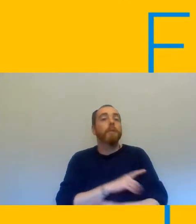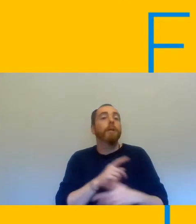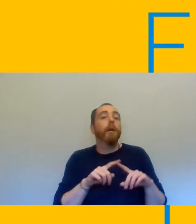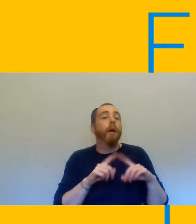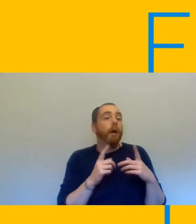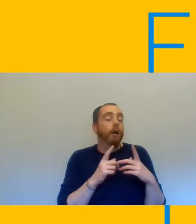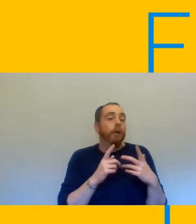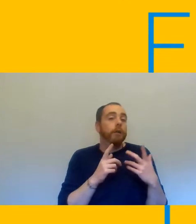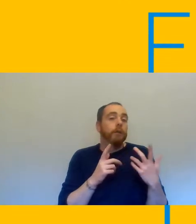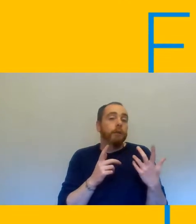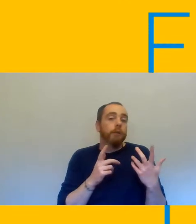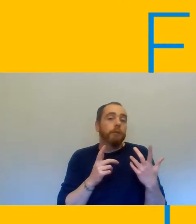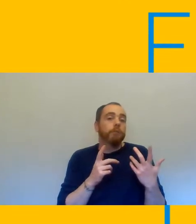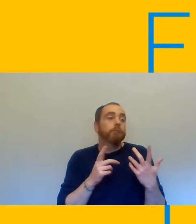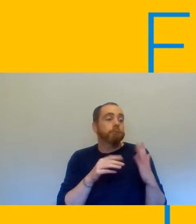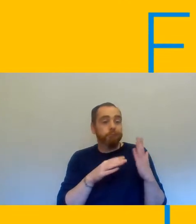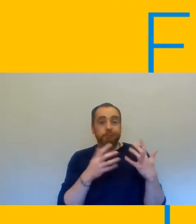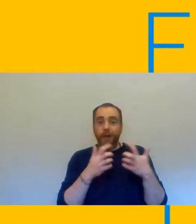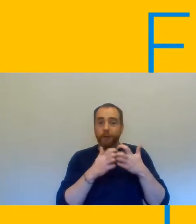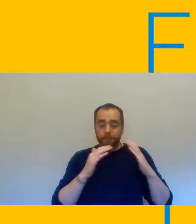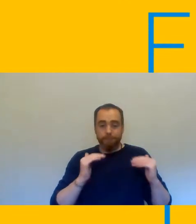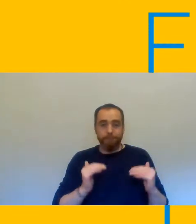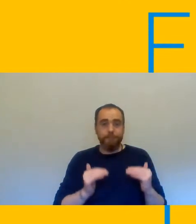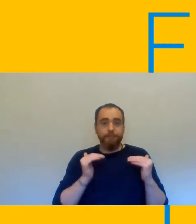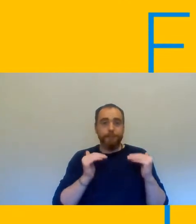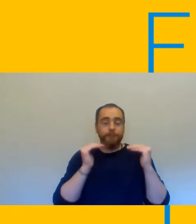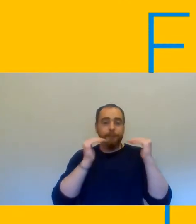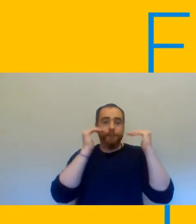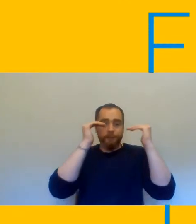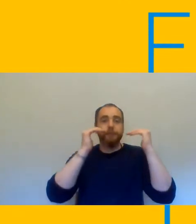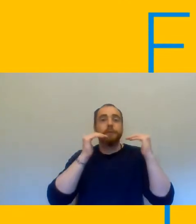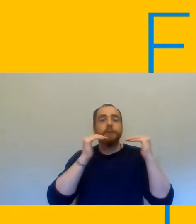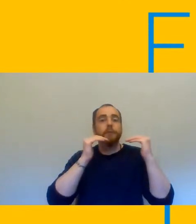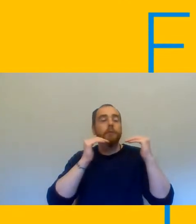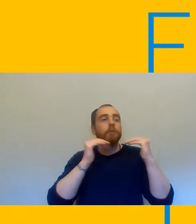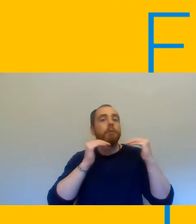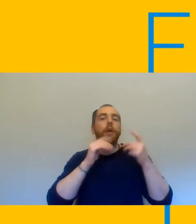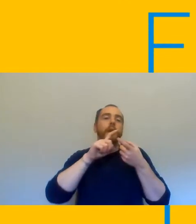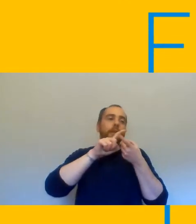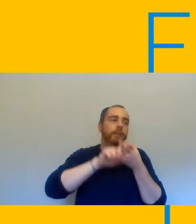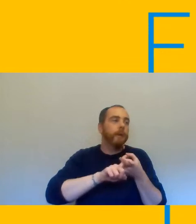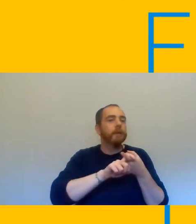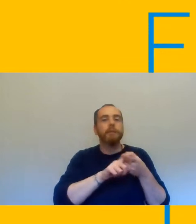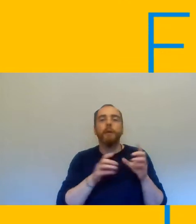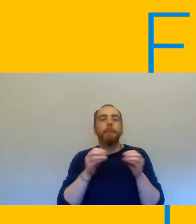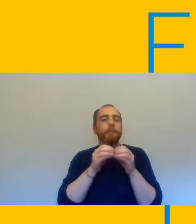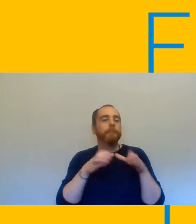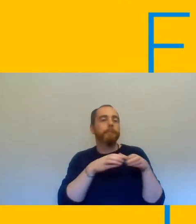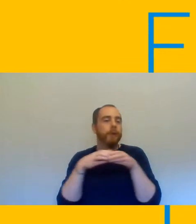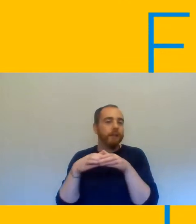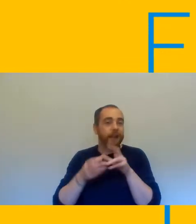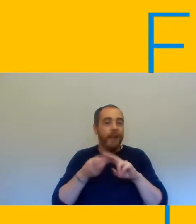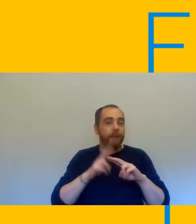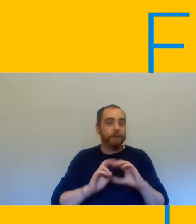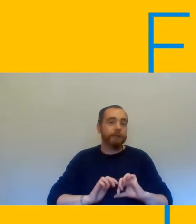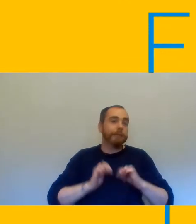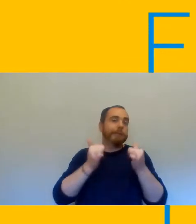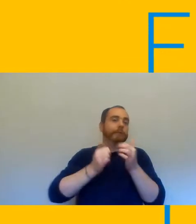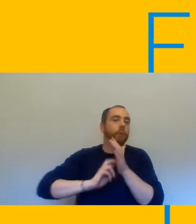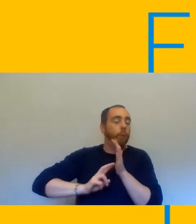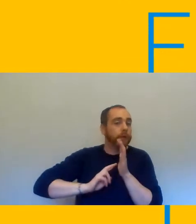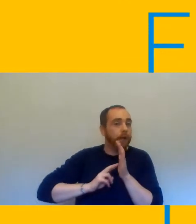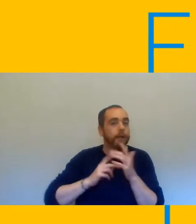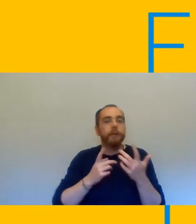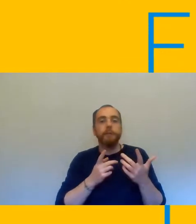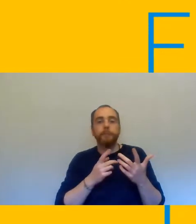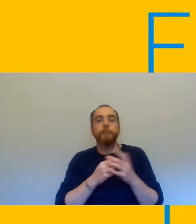upon the situation with the employer and the level of organization of the branch um the key advice for me of course is take advice from your branch